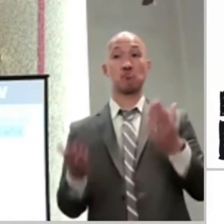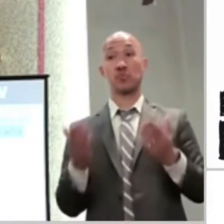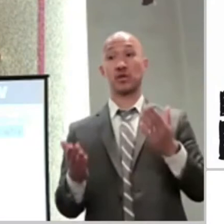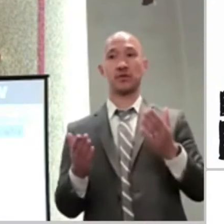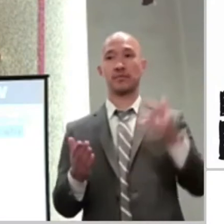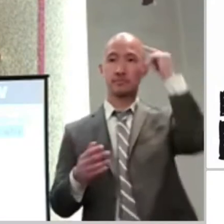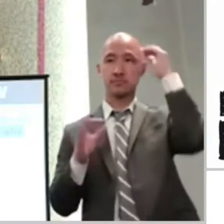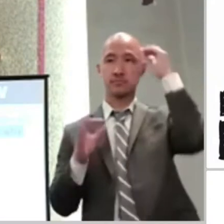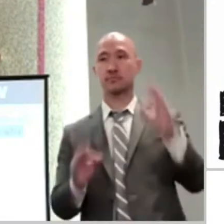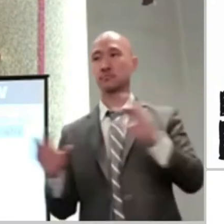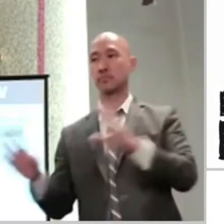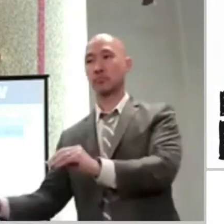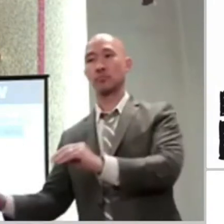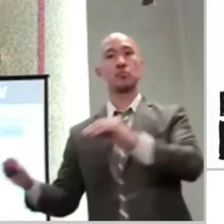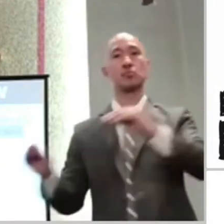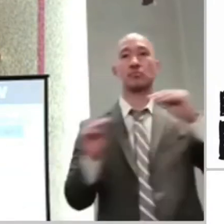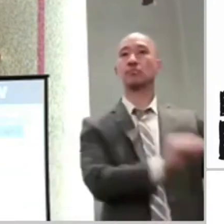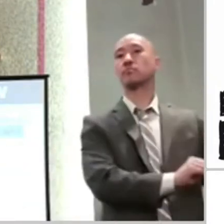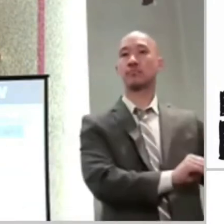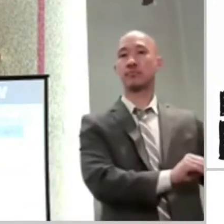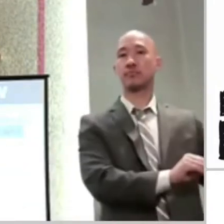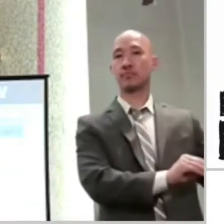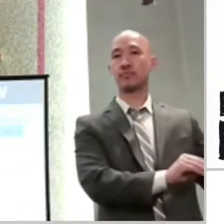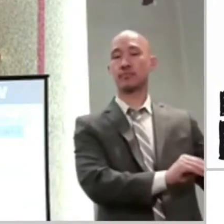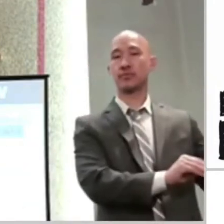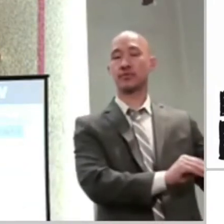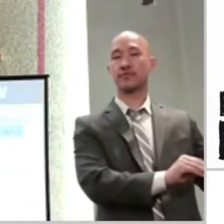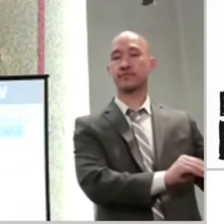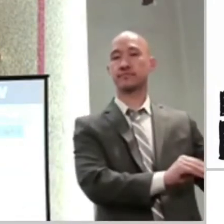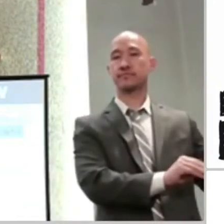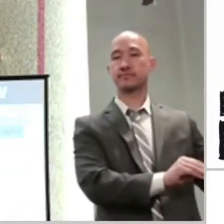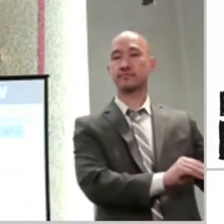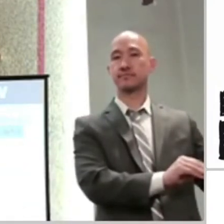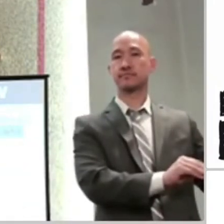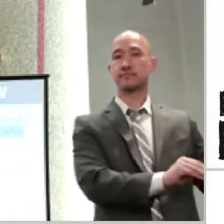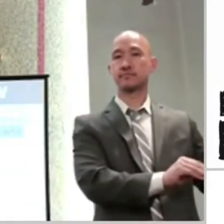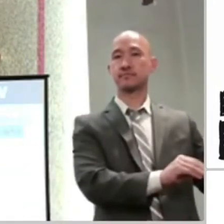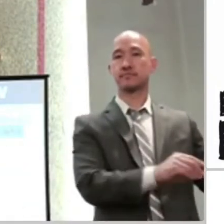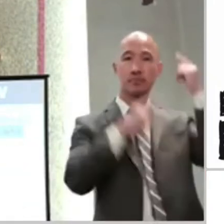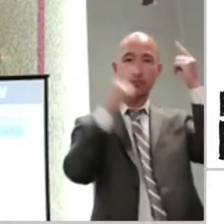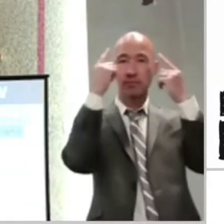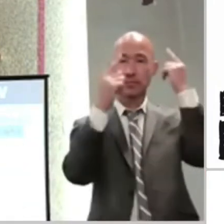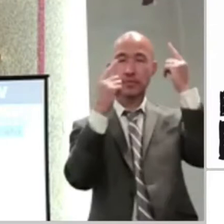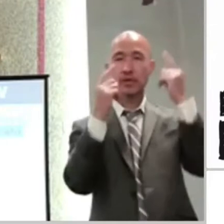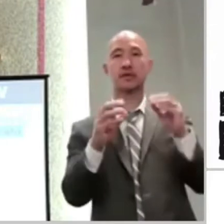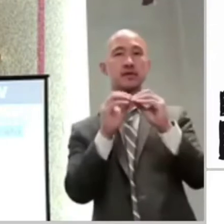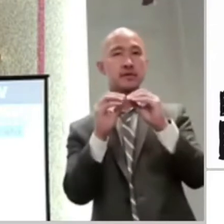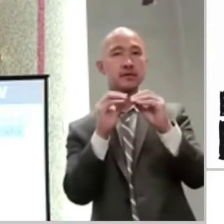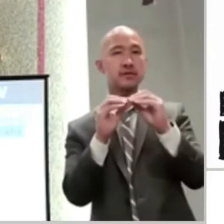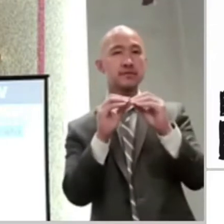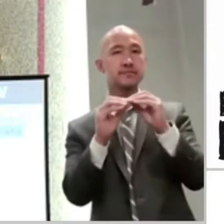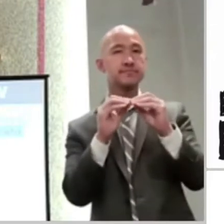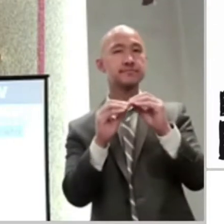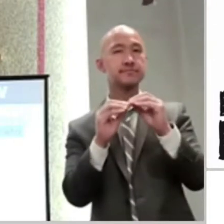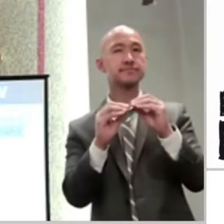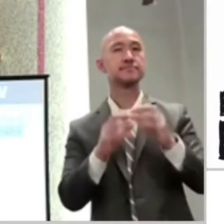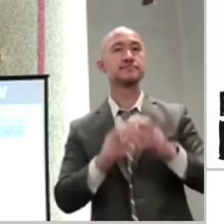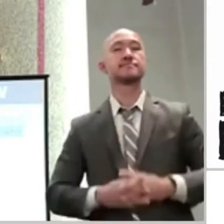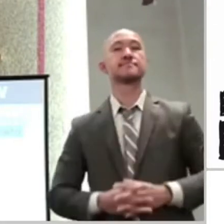else as if that would fix things. Is that a move of faith, I ask you?